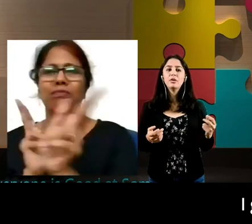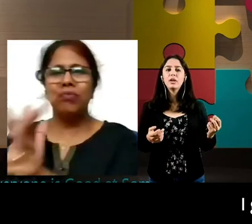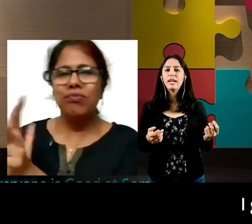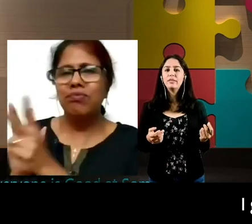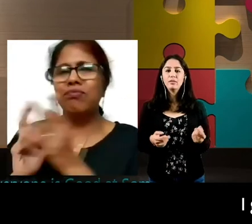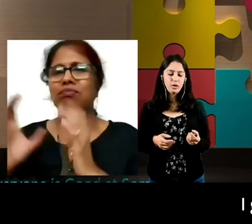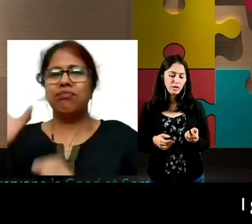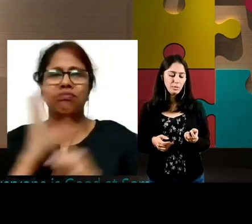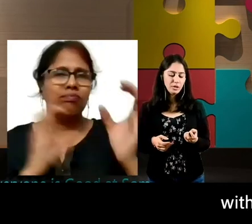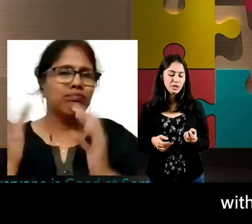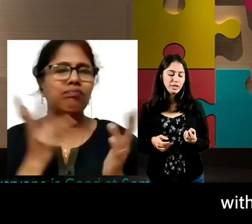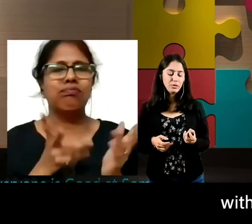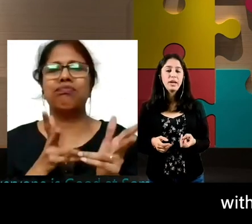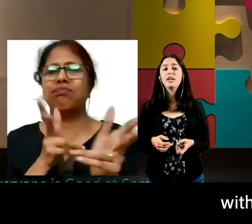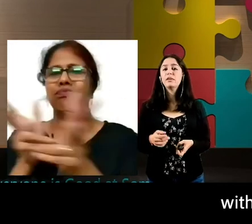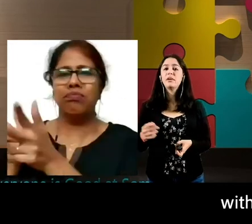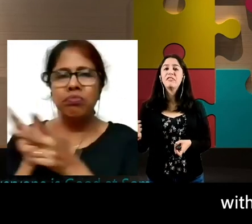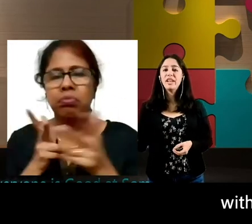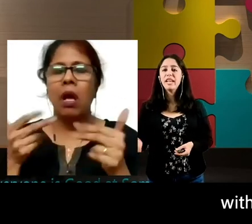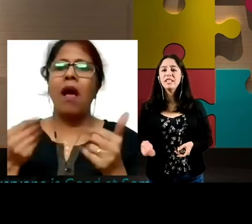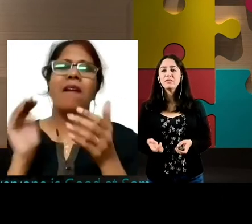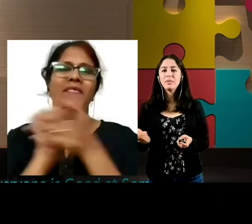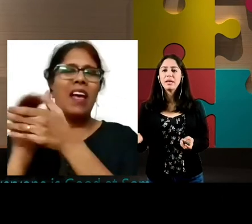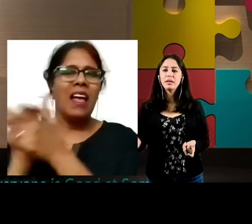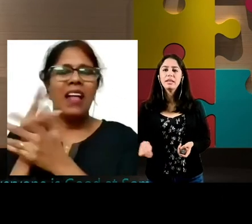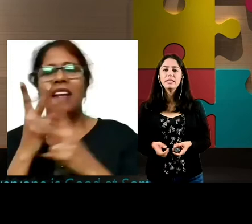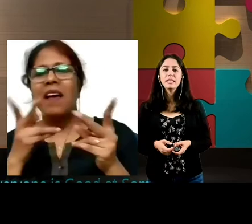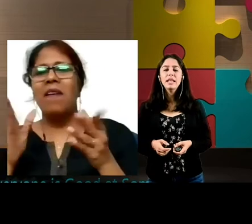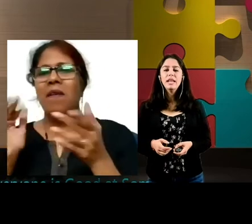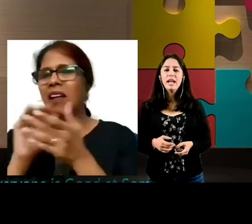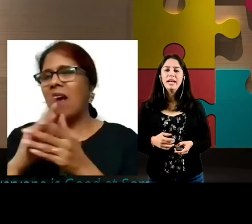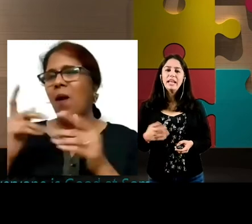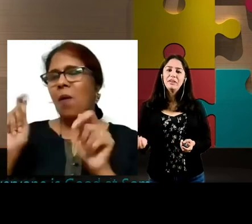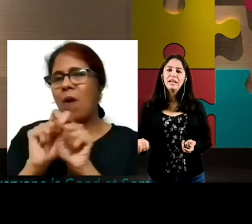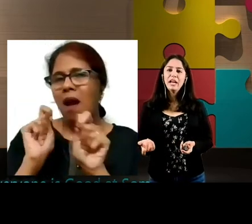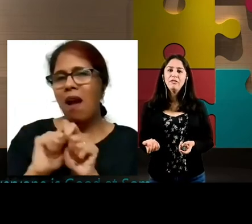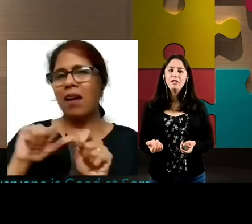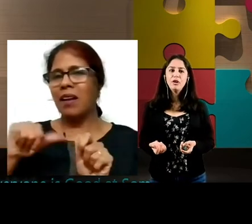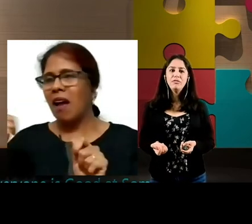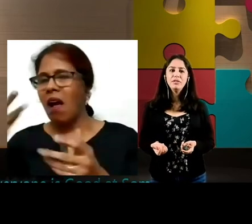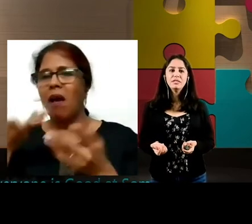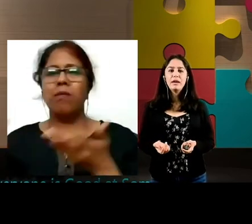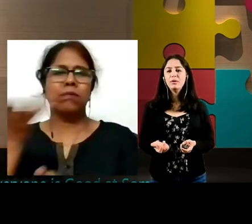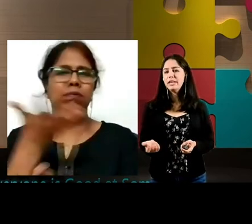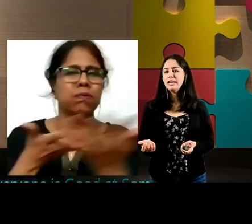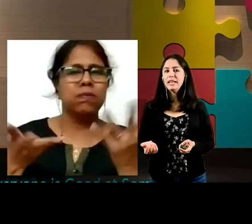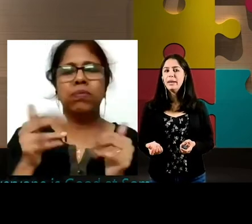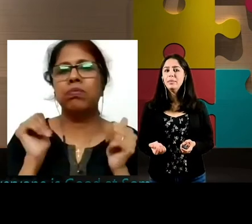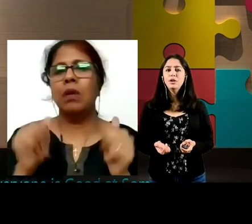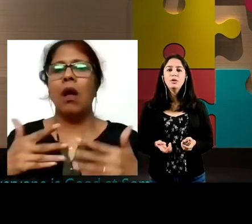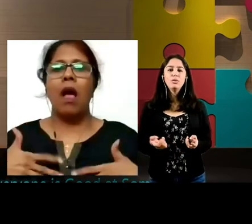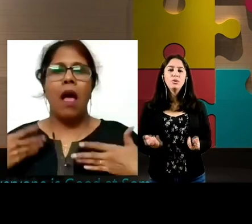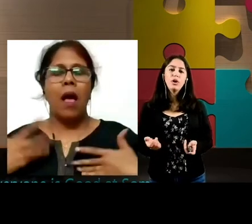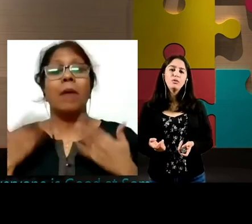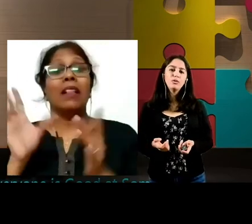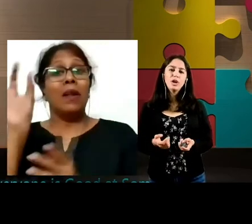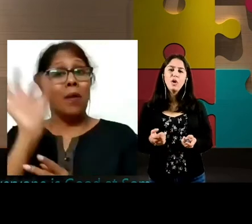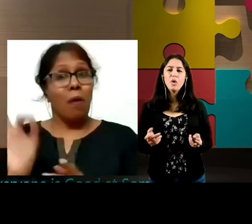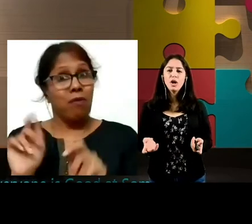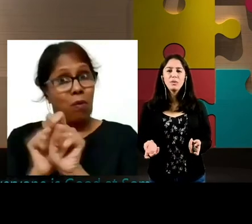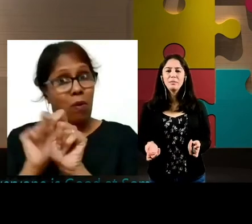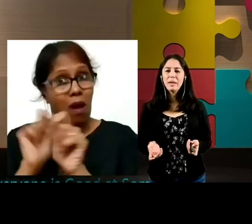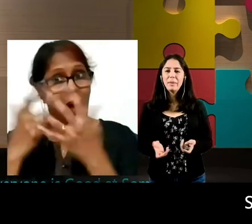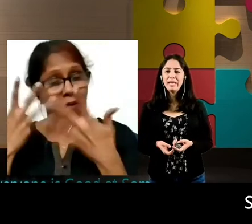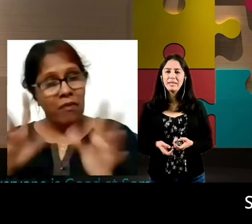You know, I got an opportunity to connect with my friends, with my colleagues. And every day after office, I would take time to go out for a